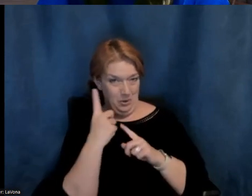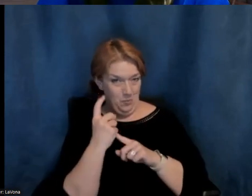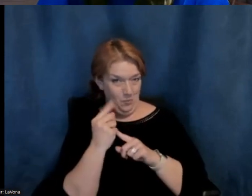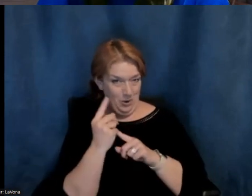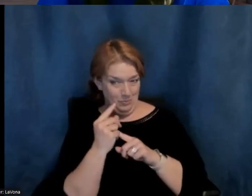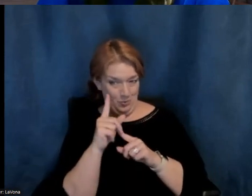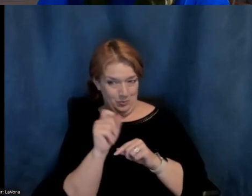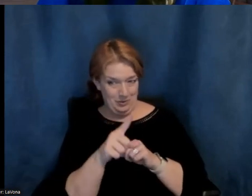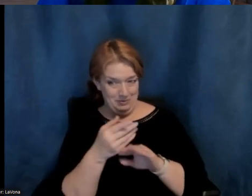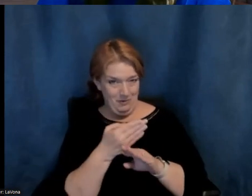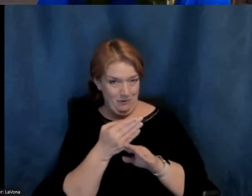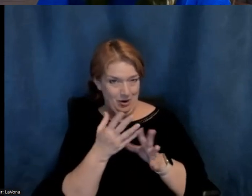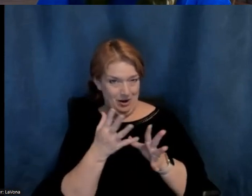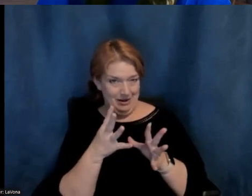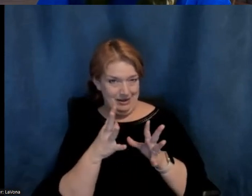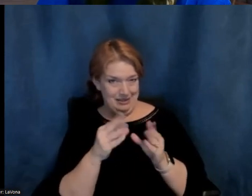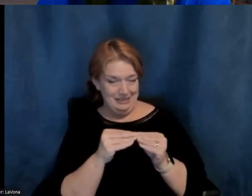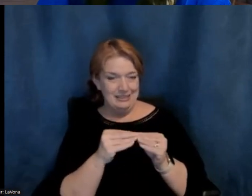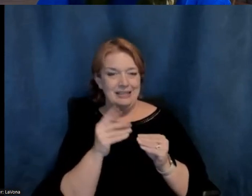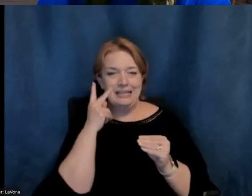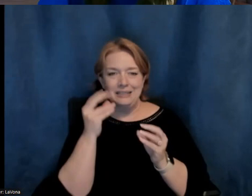part? Okay, so many lectures come in.